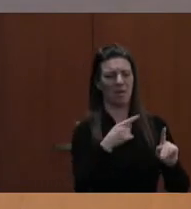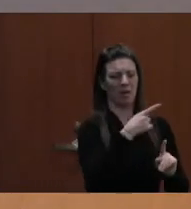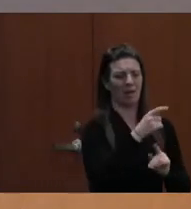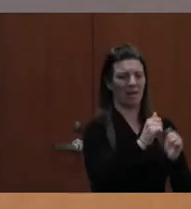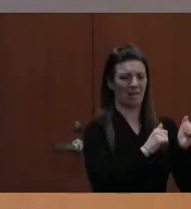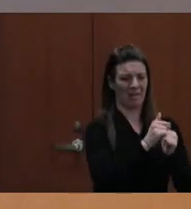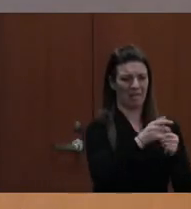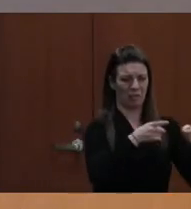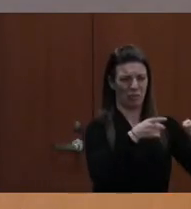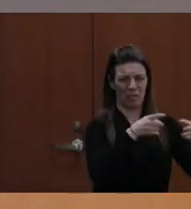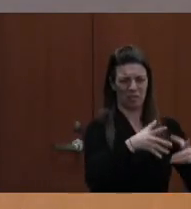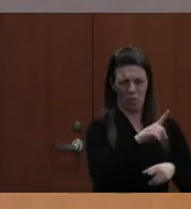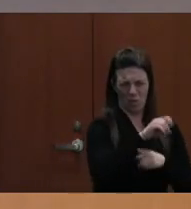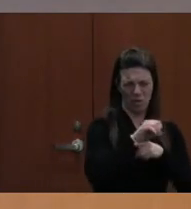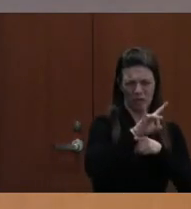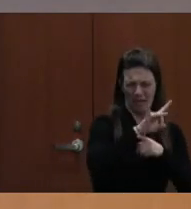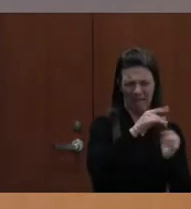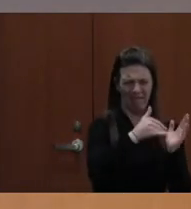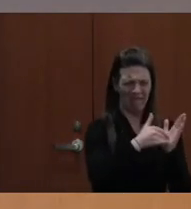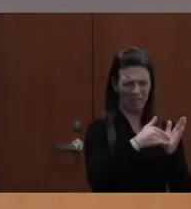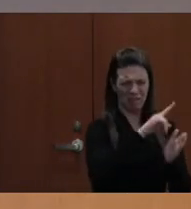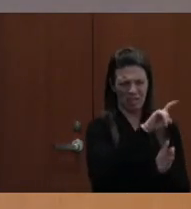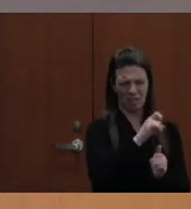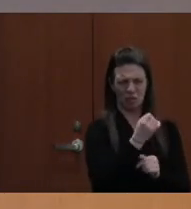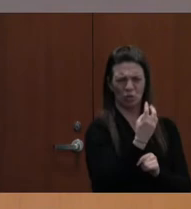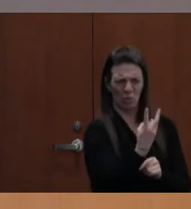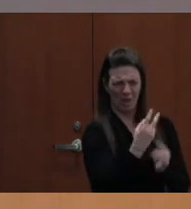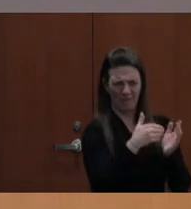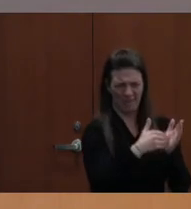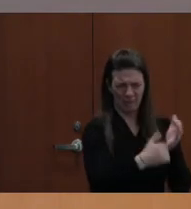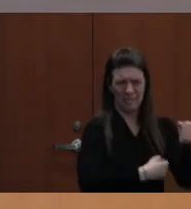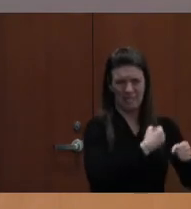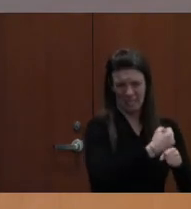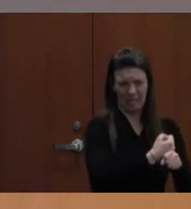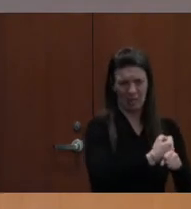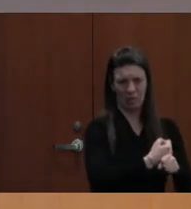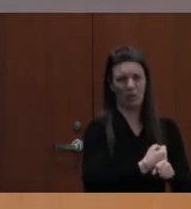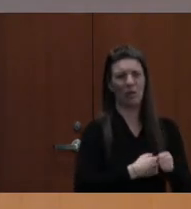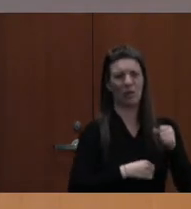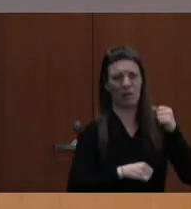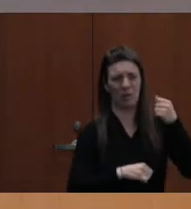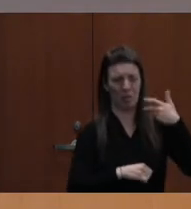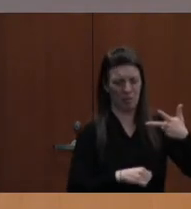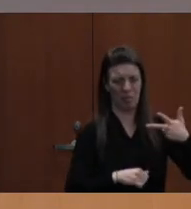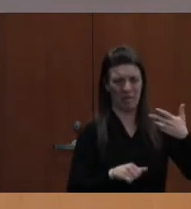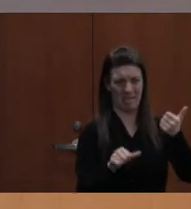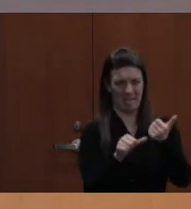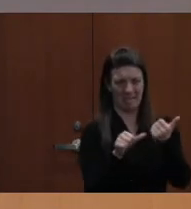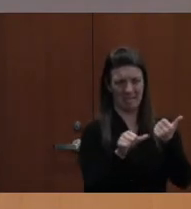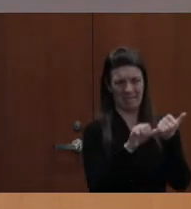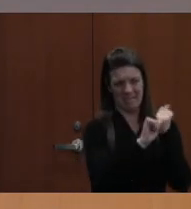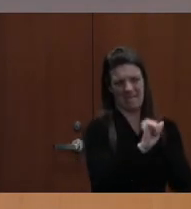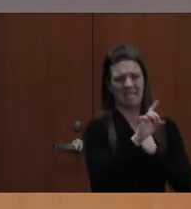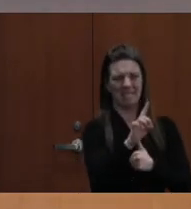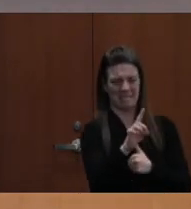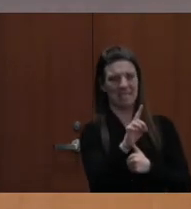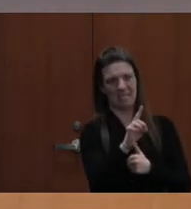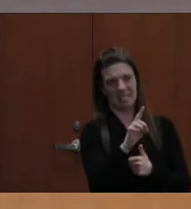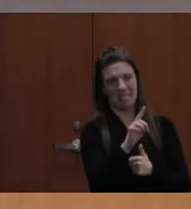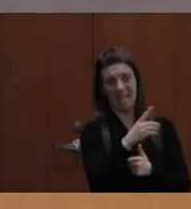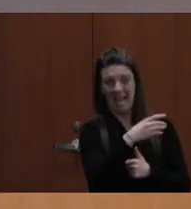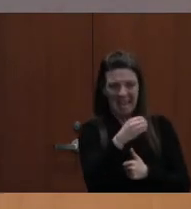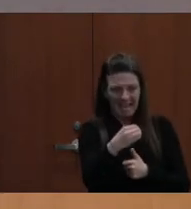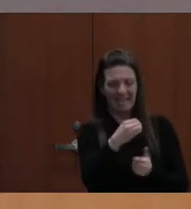$112,000 A YEAR, HAD THREE ASSISTANT ADS AND A SECRETARY. SO, YOU KNOW,